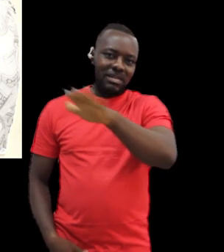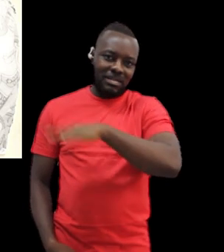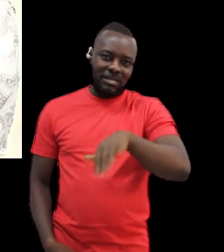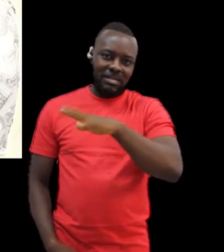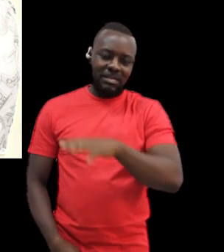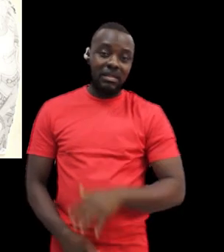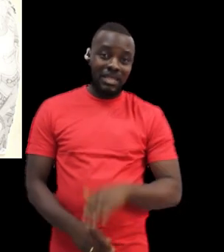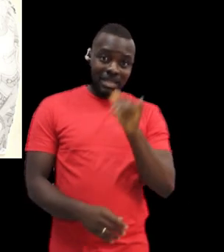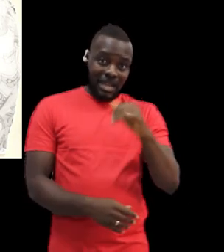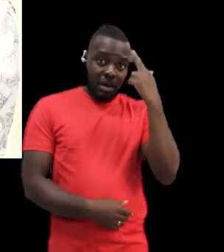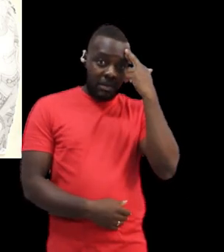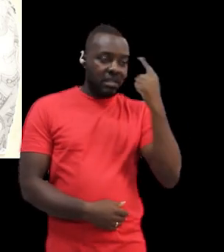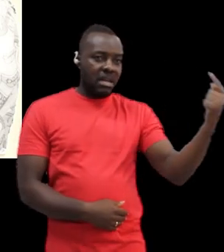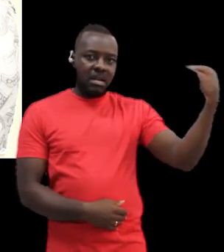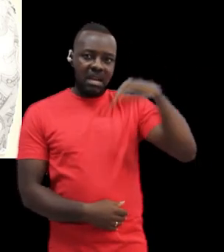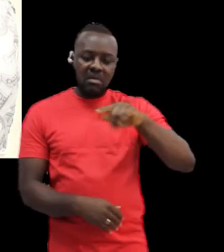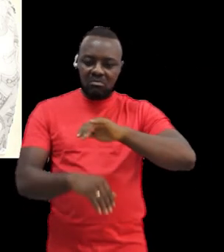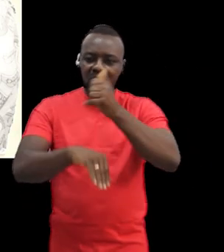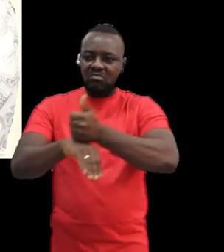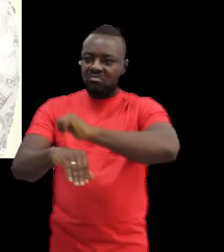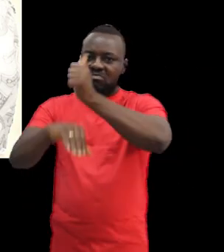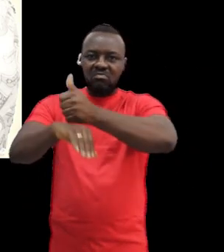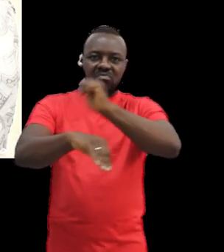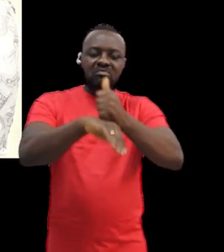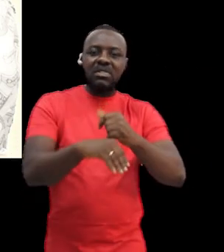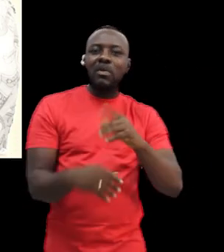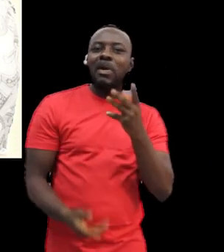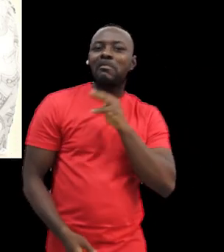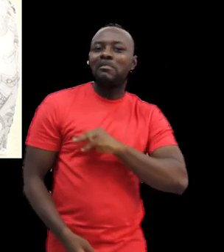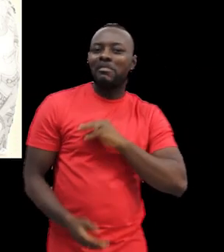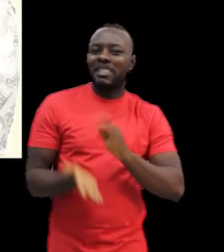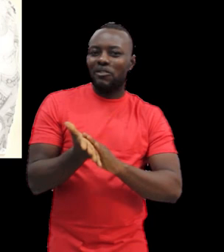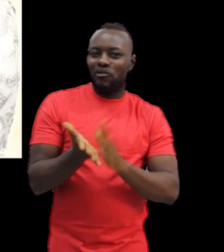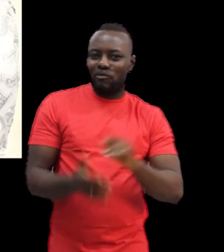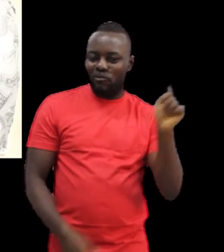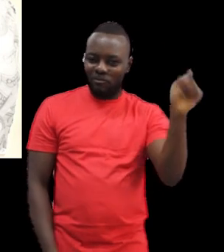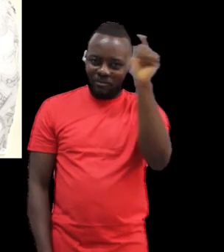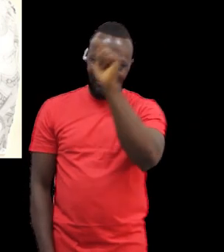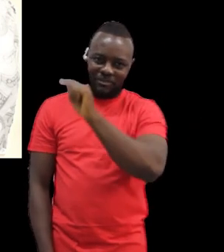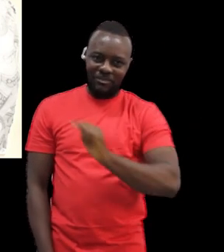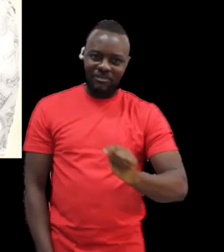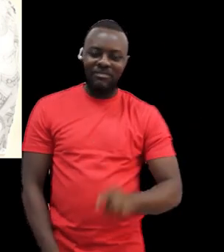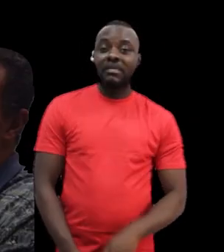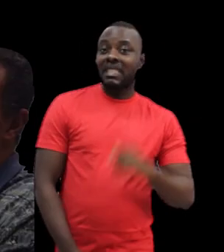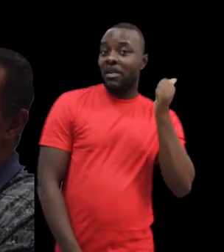Africans through faith. As such, he was in the business of constructing and running mission schools for the Deaf.